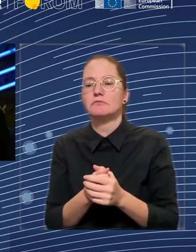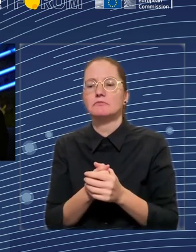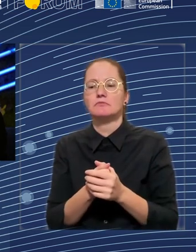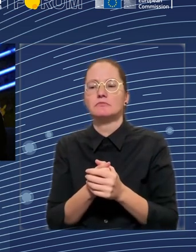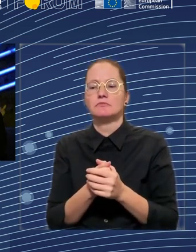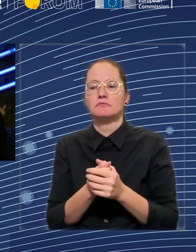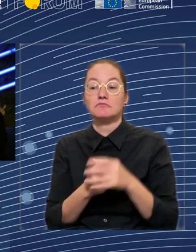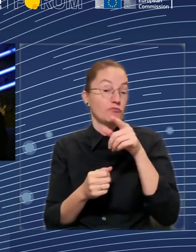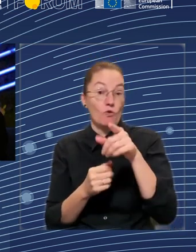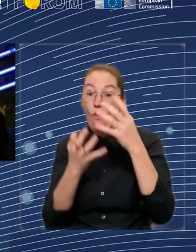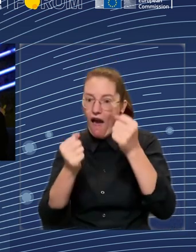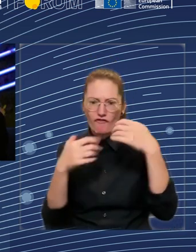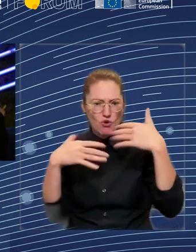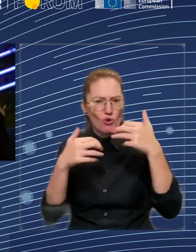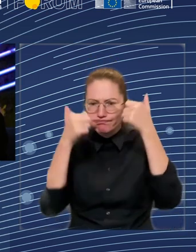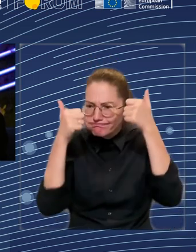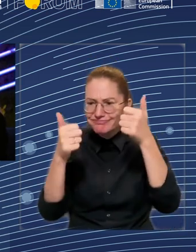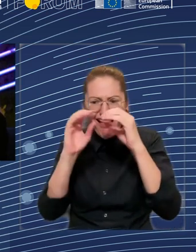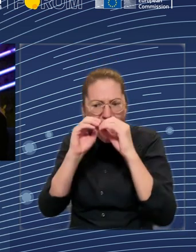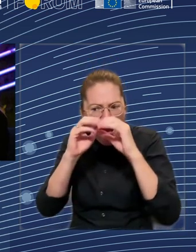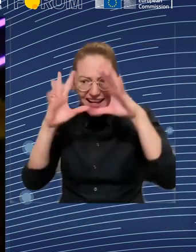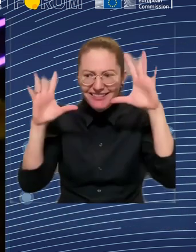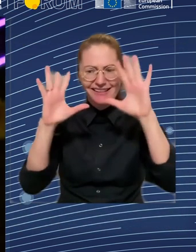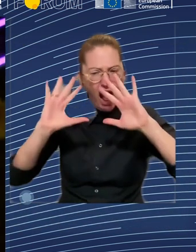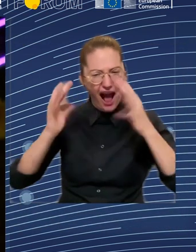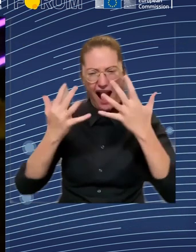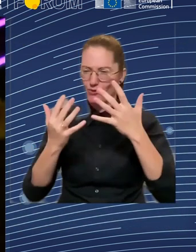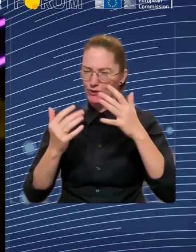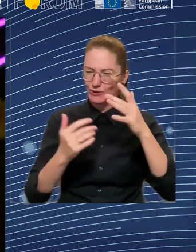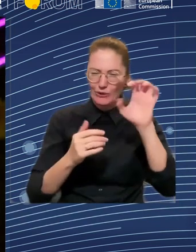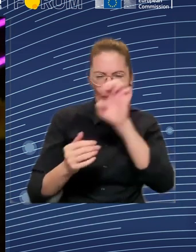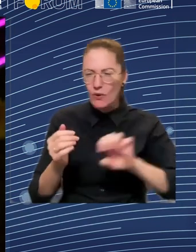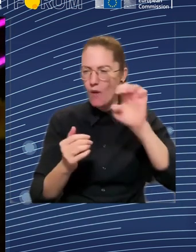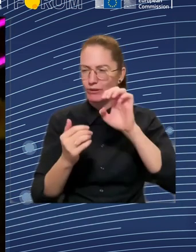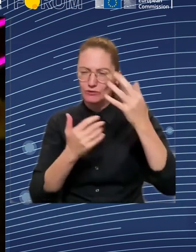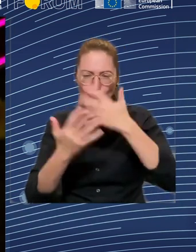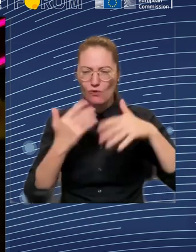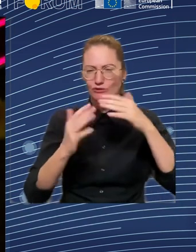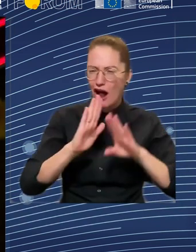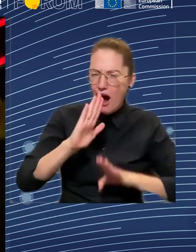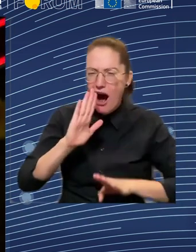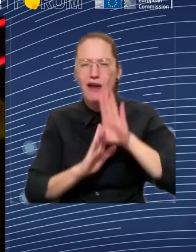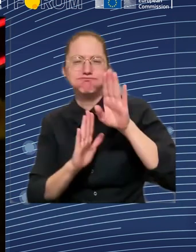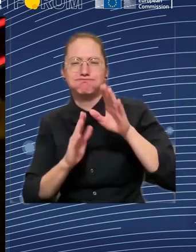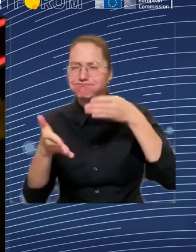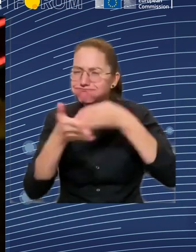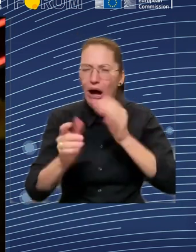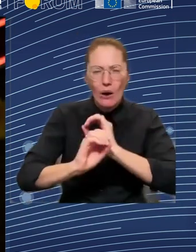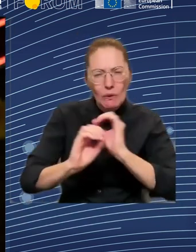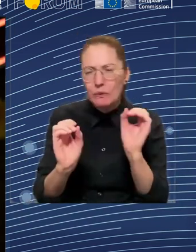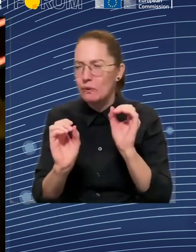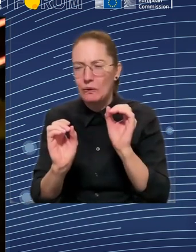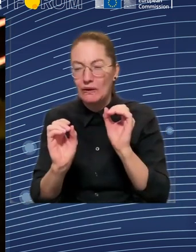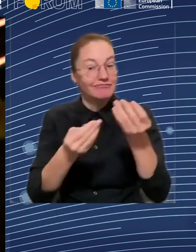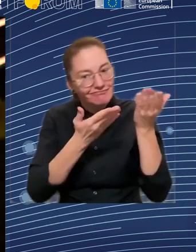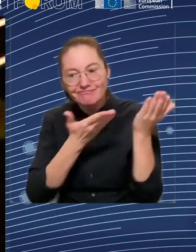them a hand. And I'm going to ask my panellists as well, by way of a wrap up, to give me their one crazy, crazy or concrete